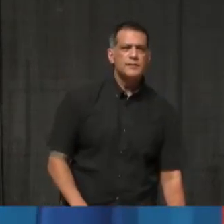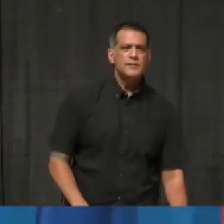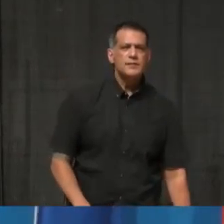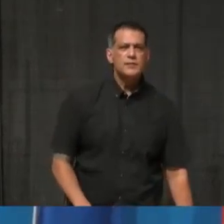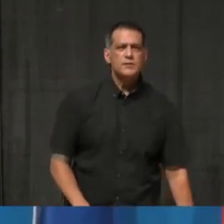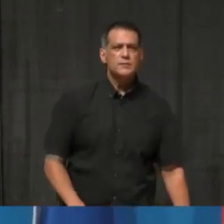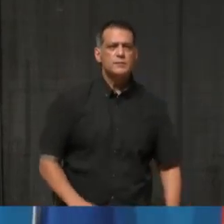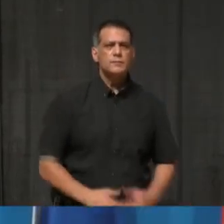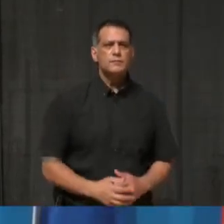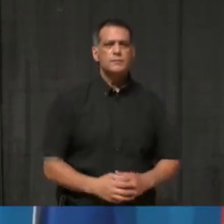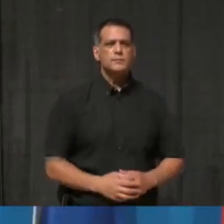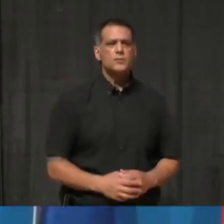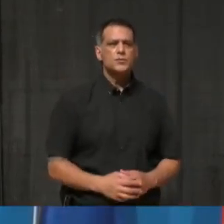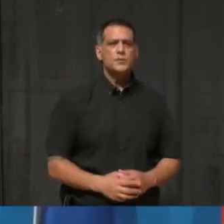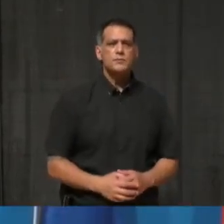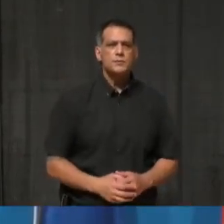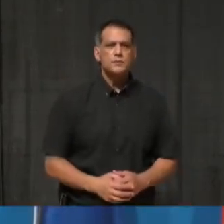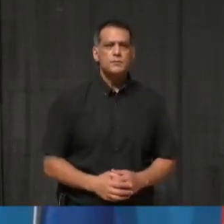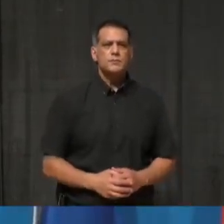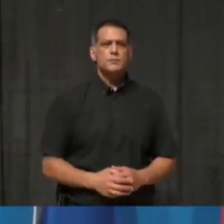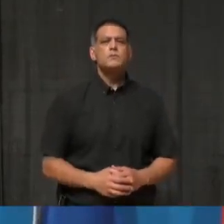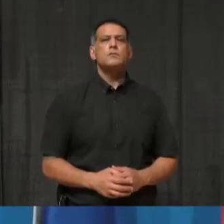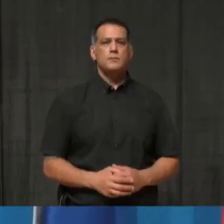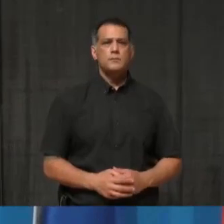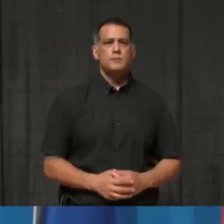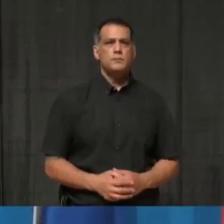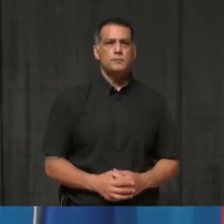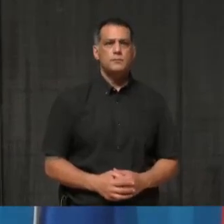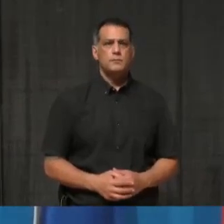Thanks so much, Madam Mayor. Thanks so much, Beatrice, for the question.